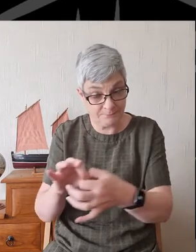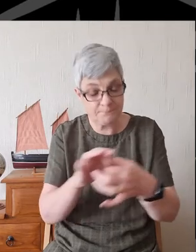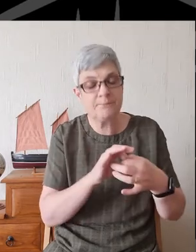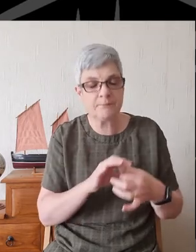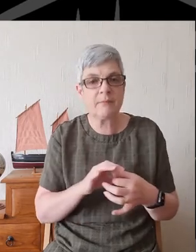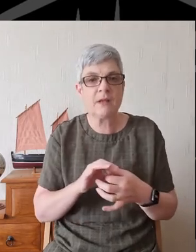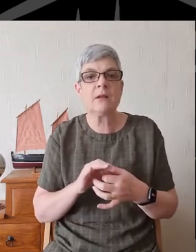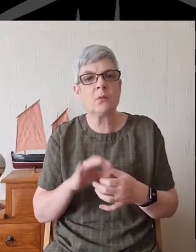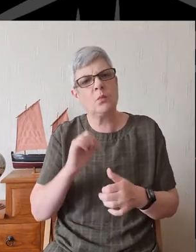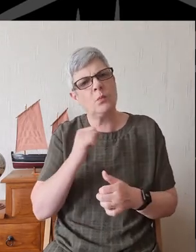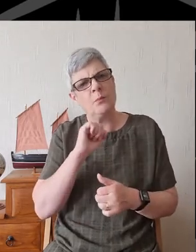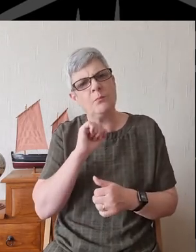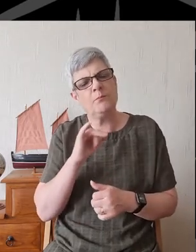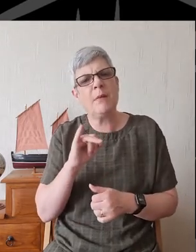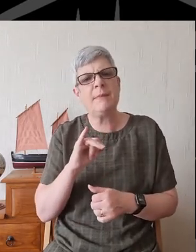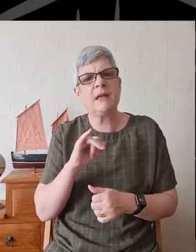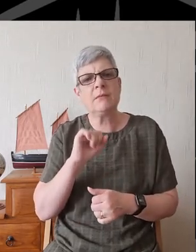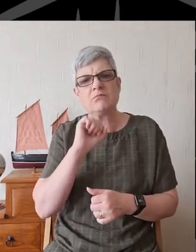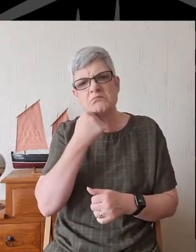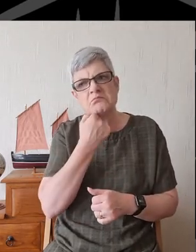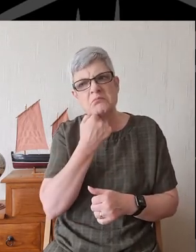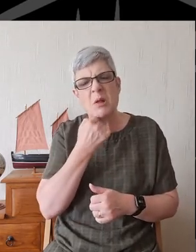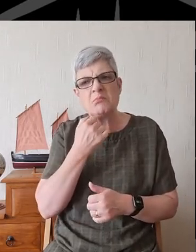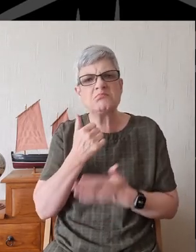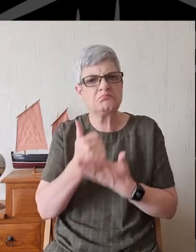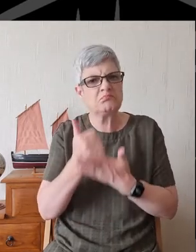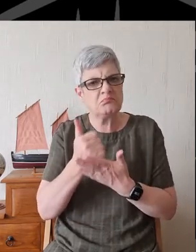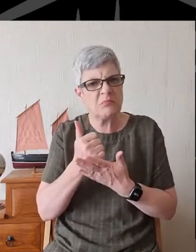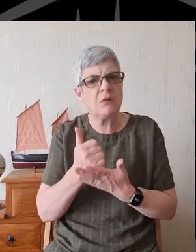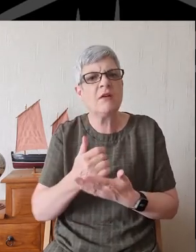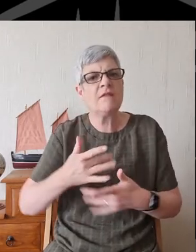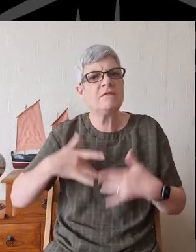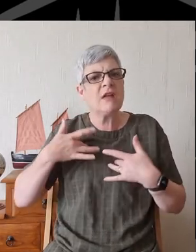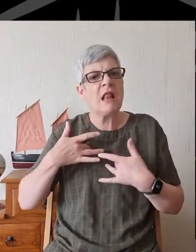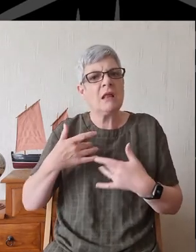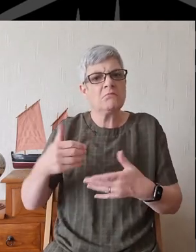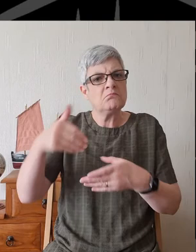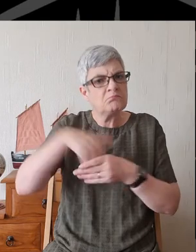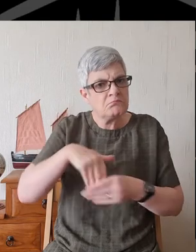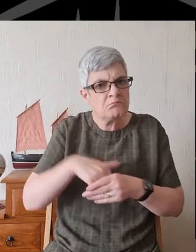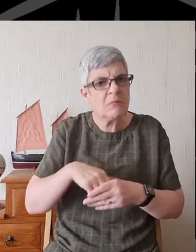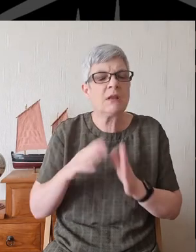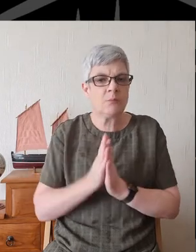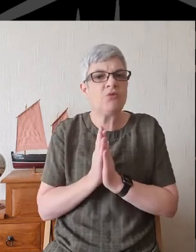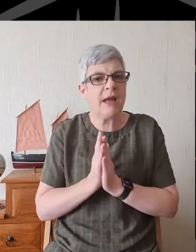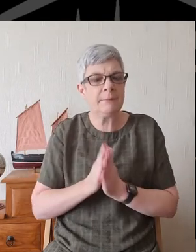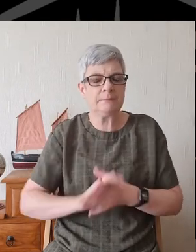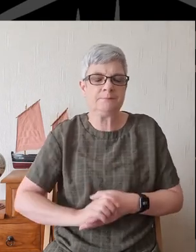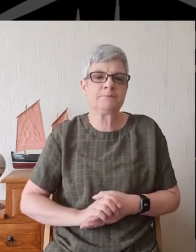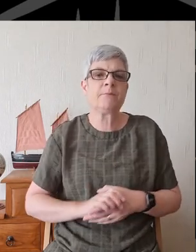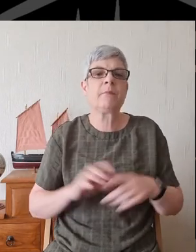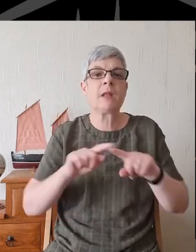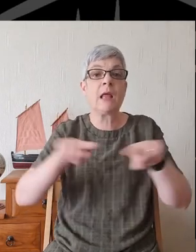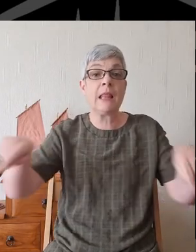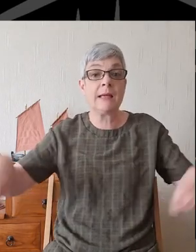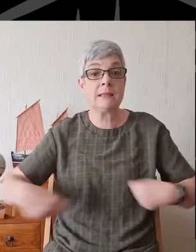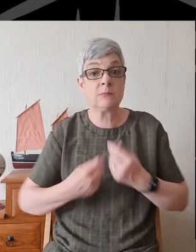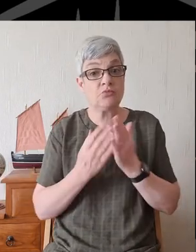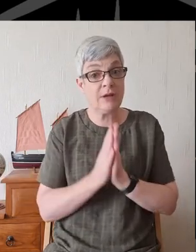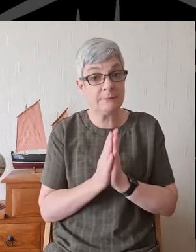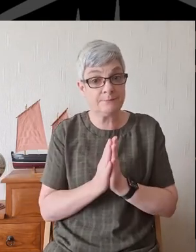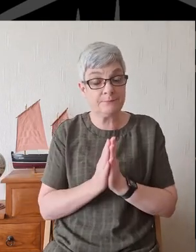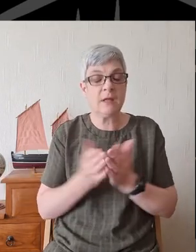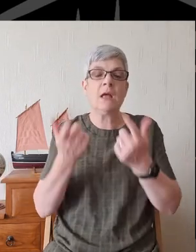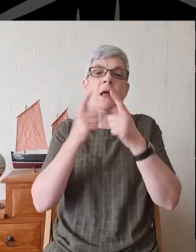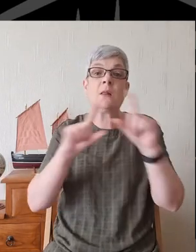may help you feel A part of the prayer As we share together Let us pray Lord